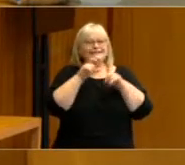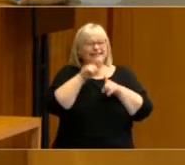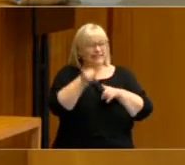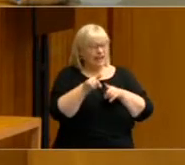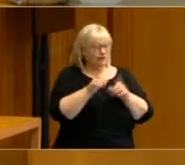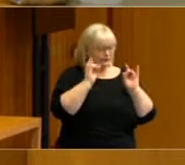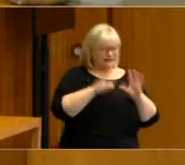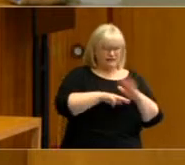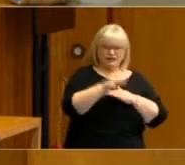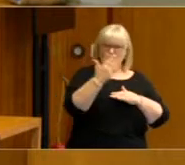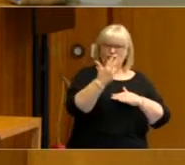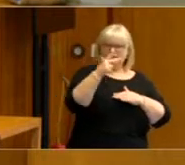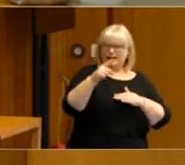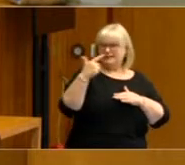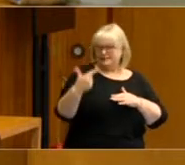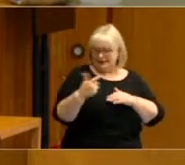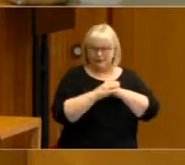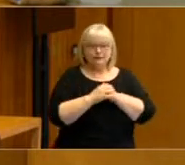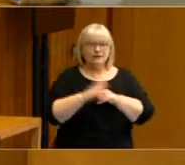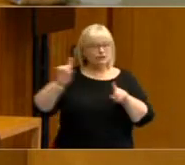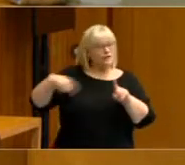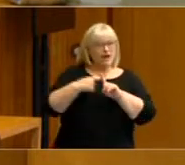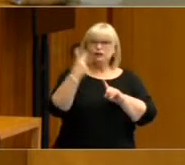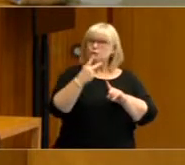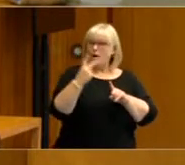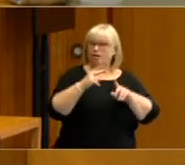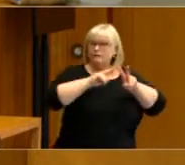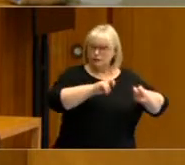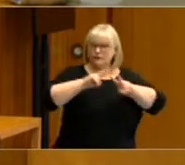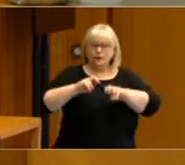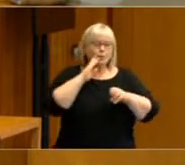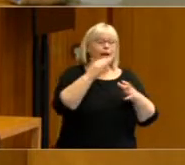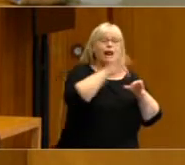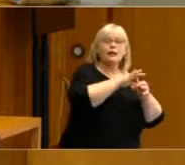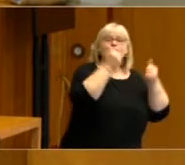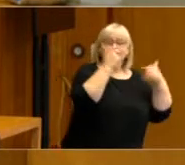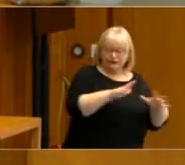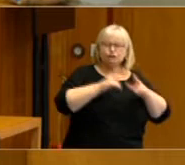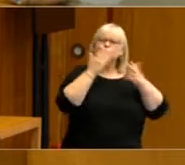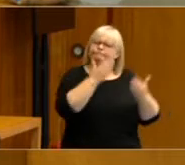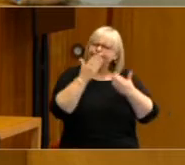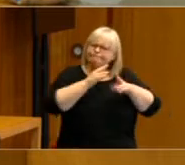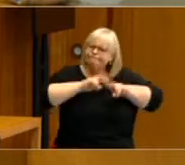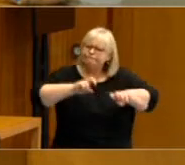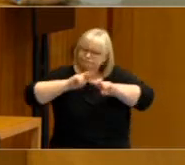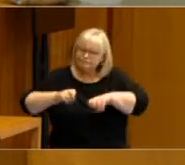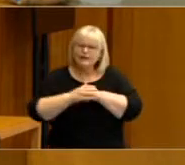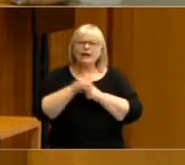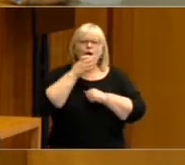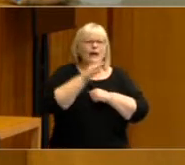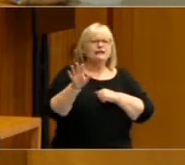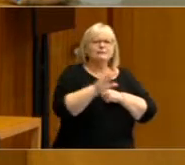1987. We've conducted 12 surveys after each federal election. We typically ask about